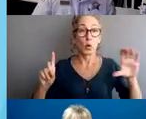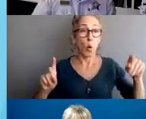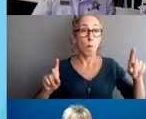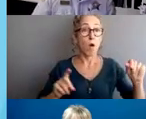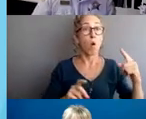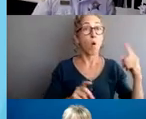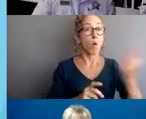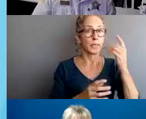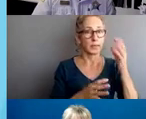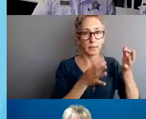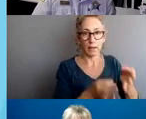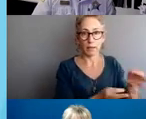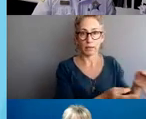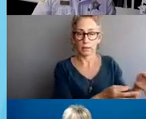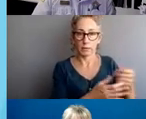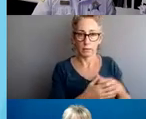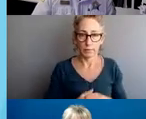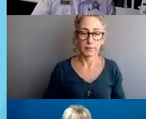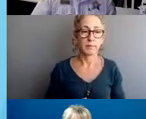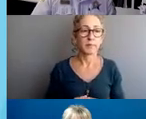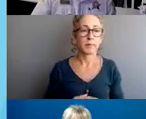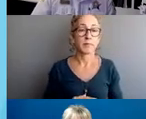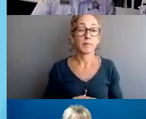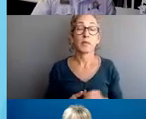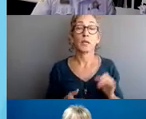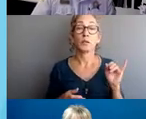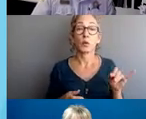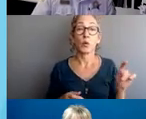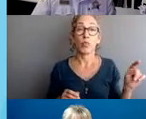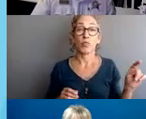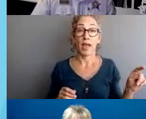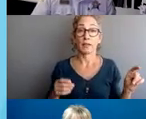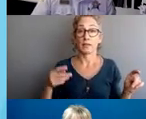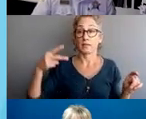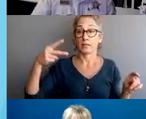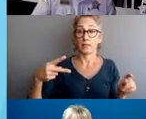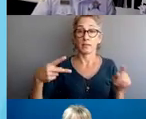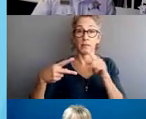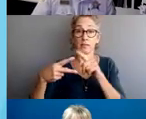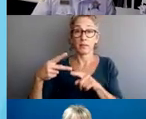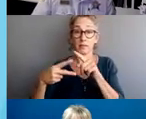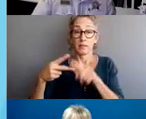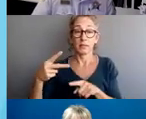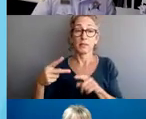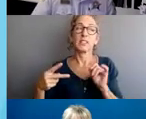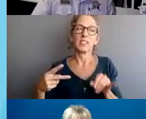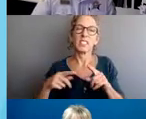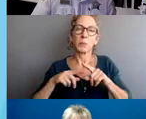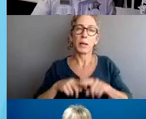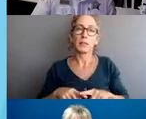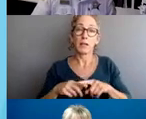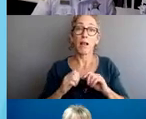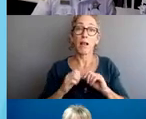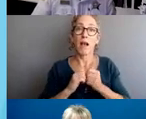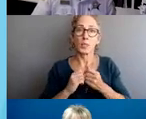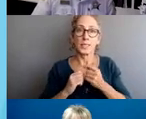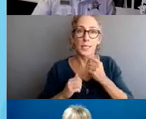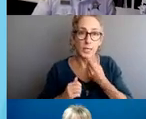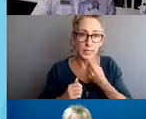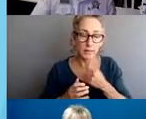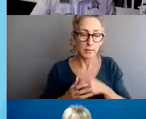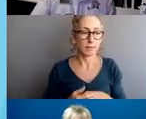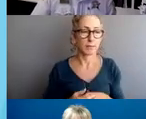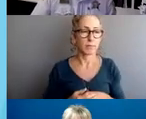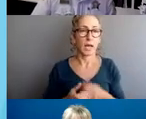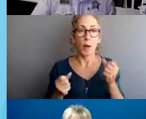assignment. This designation and the criteria can include the seriousness of the offense, the number of members